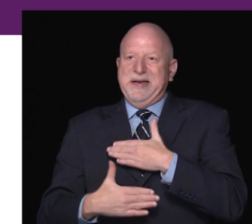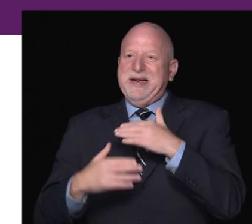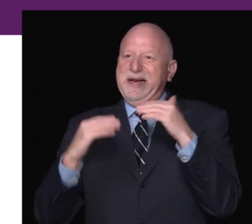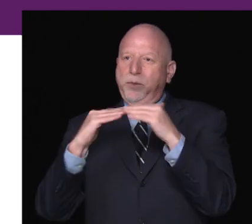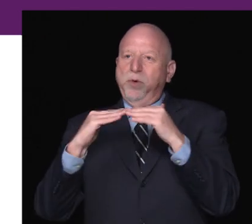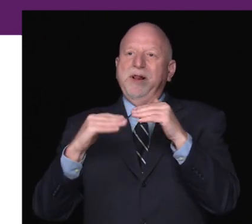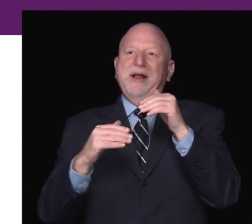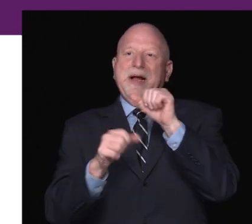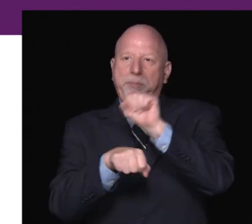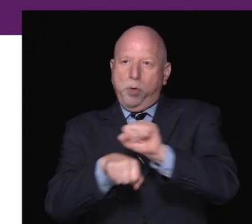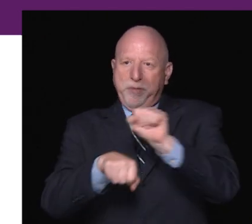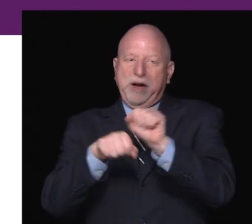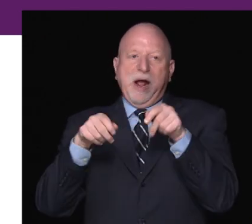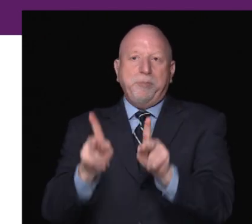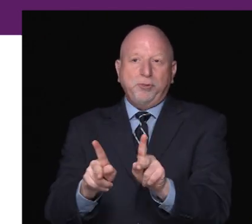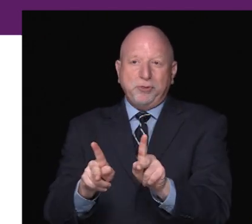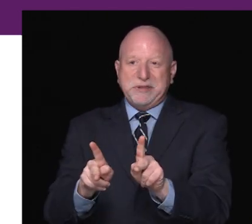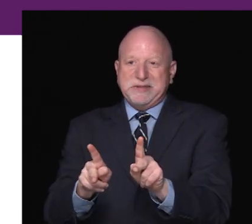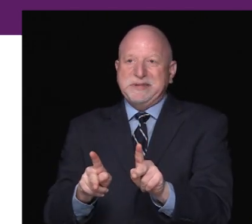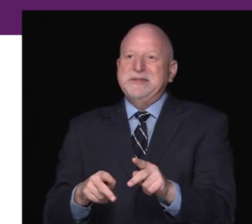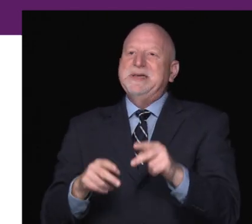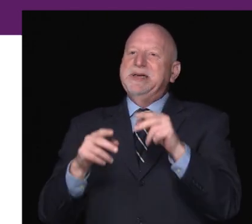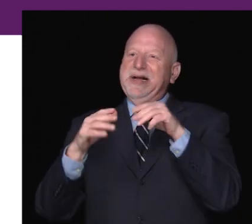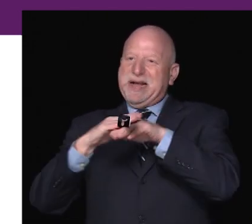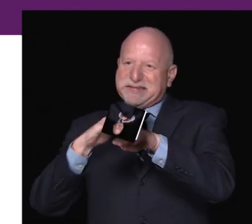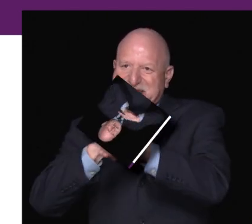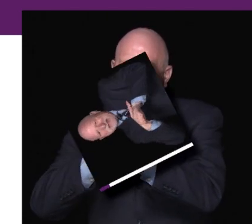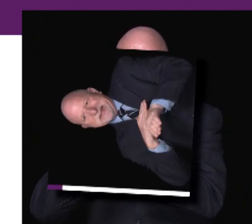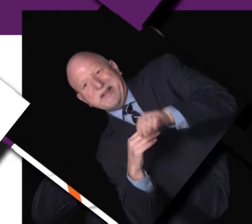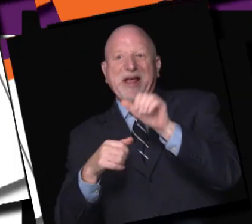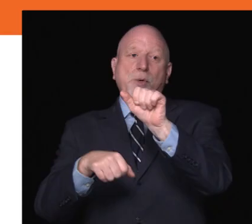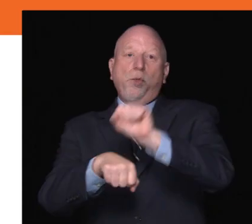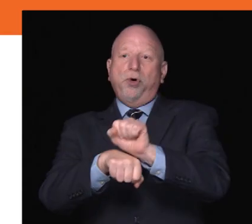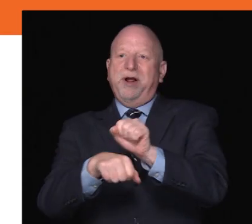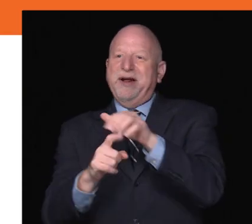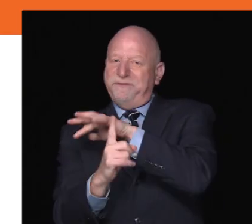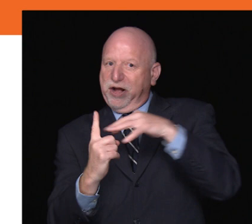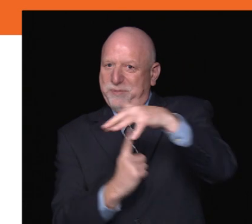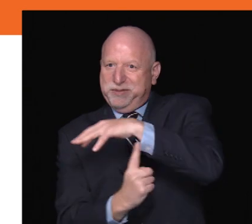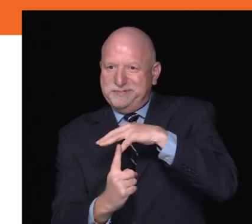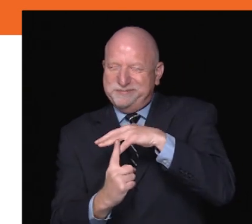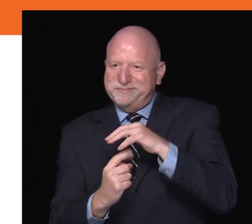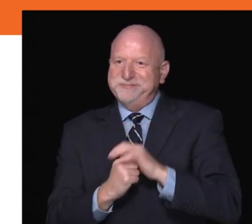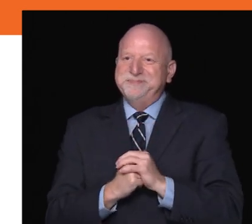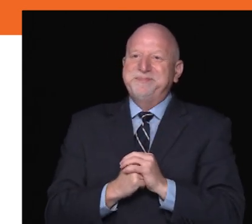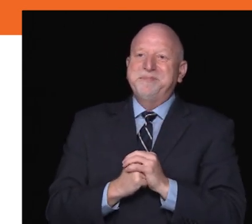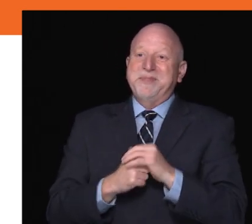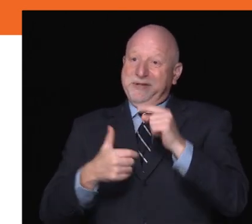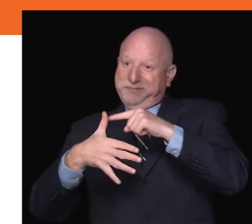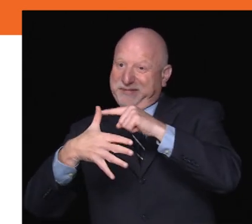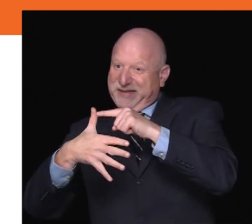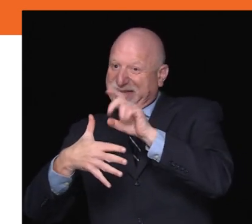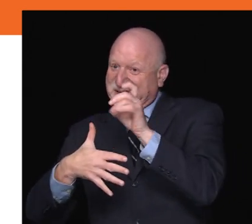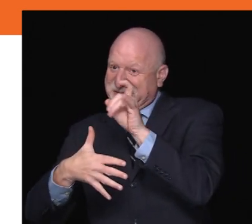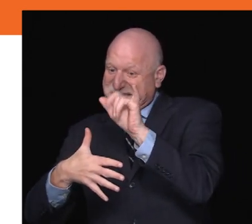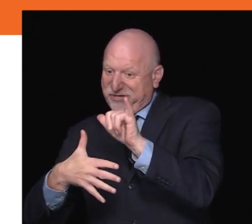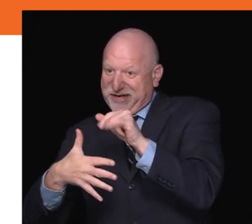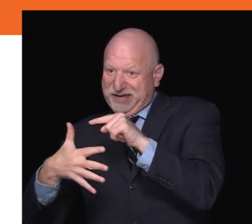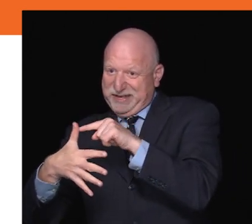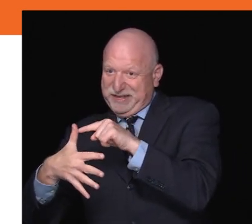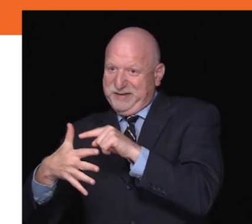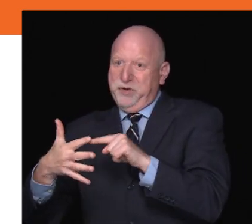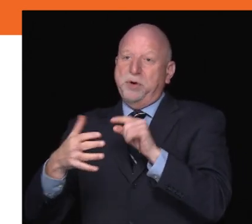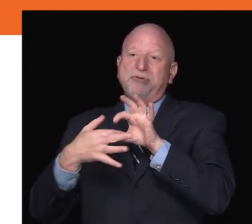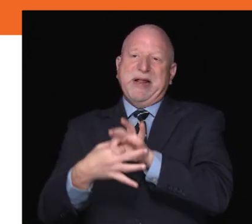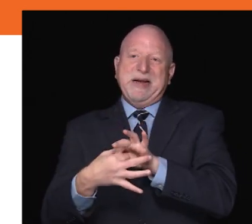equal access to computer and telecommunication work environments. Dexterity conditions refer to any physical